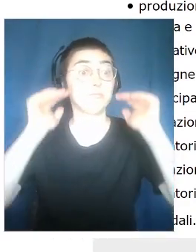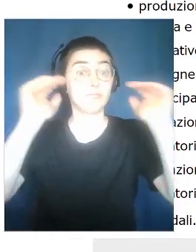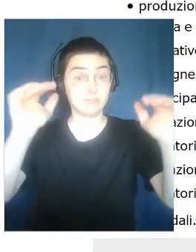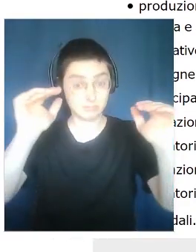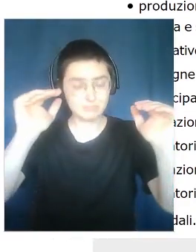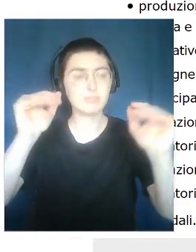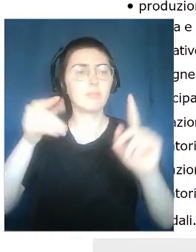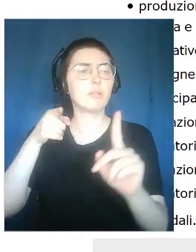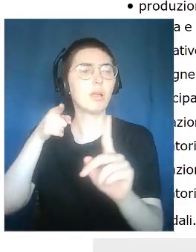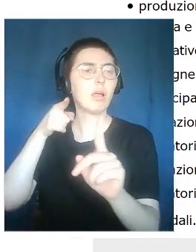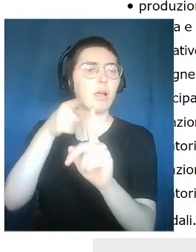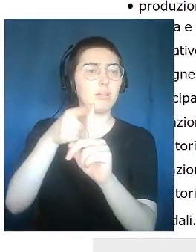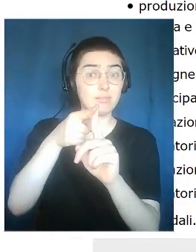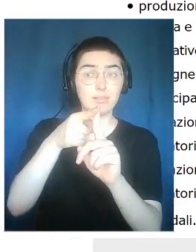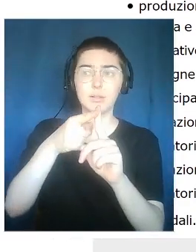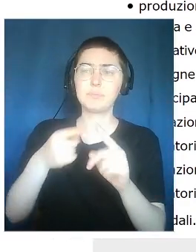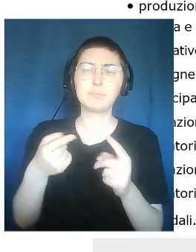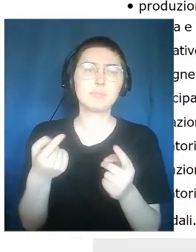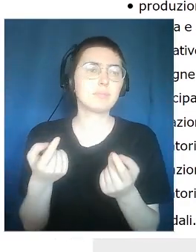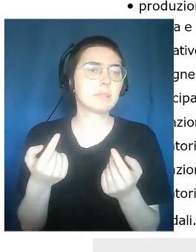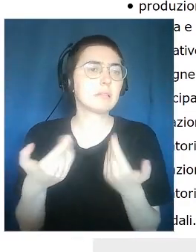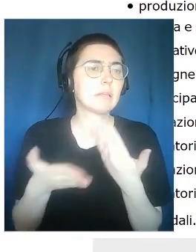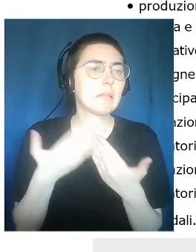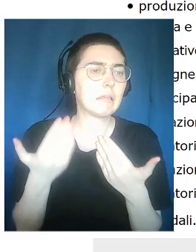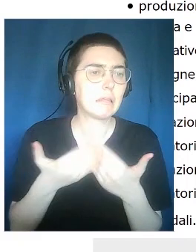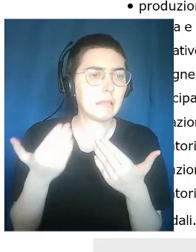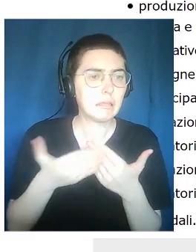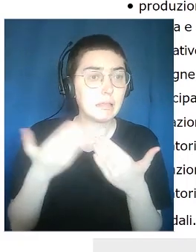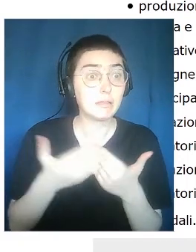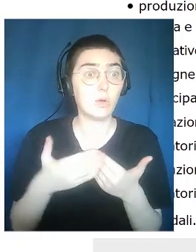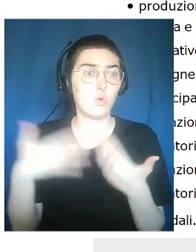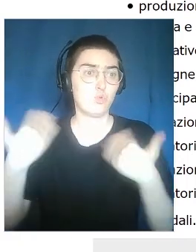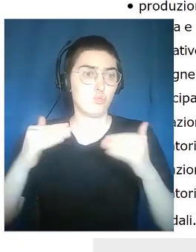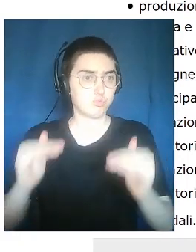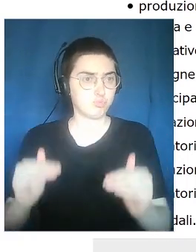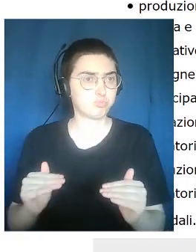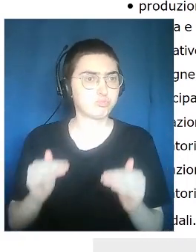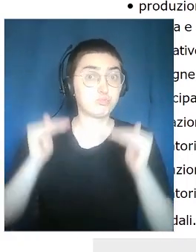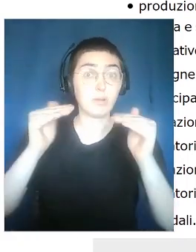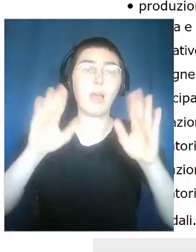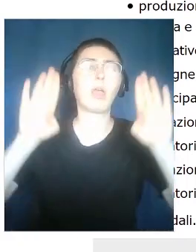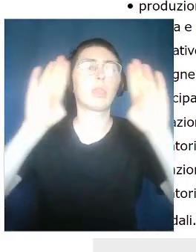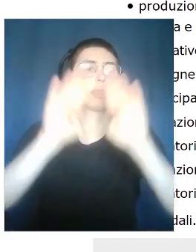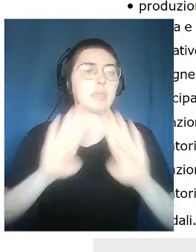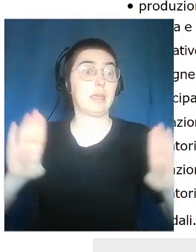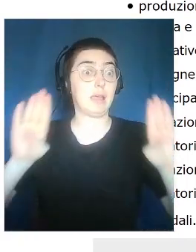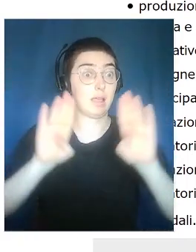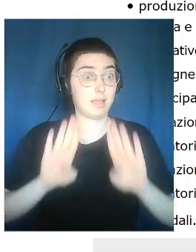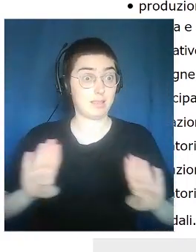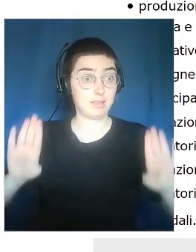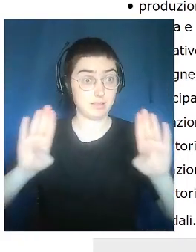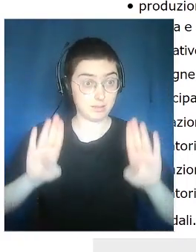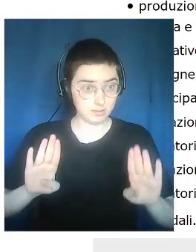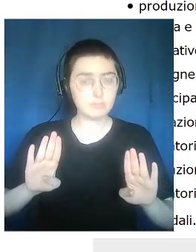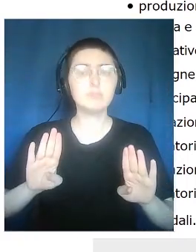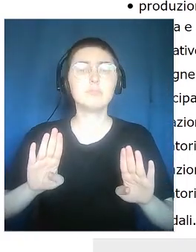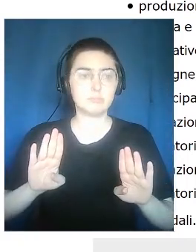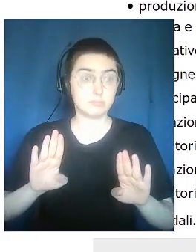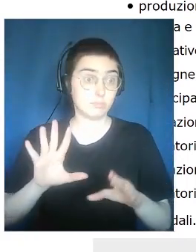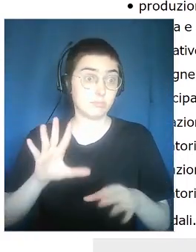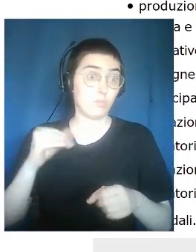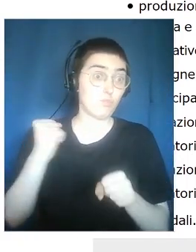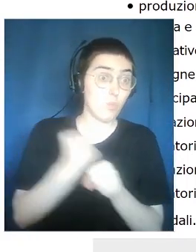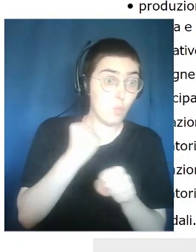people with different backgrounds. We also carry out basic and advanced training for artists,